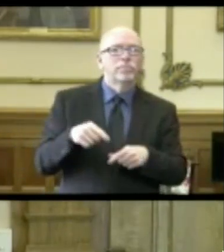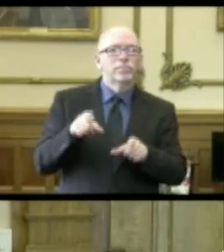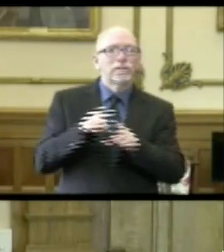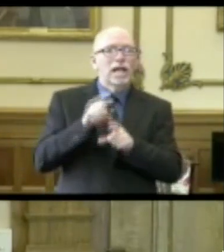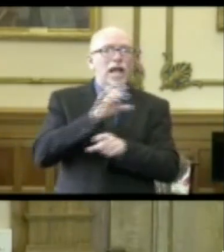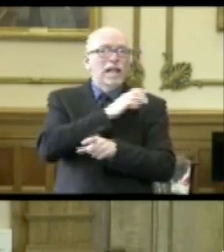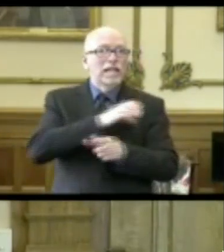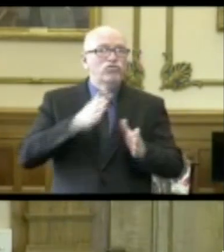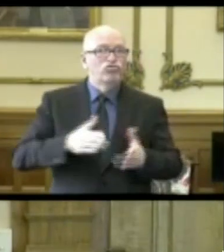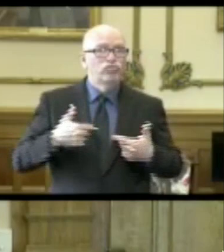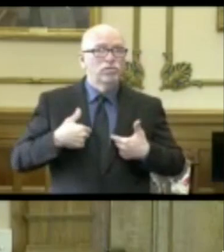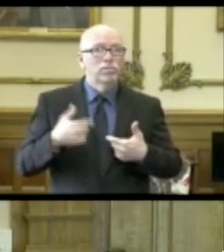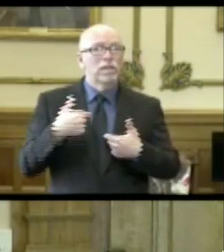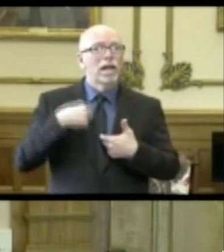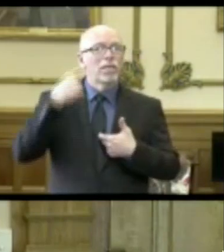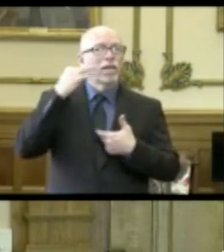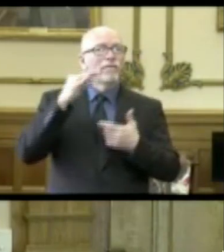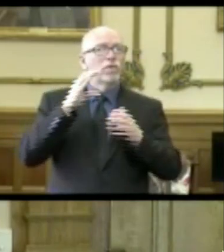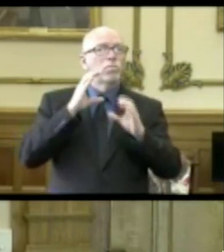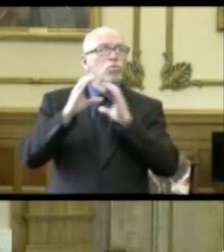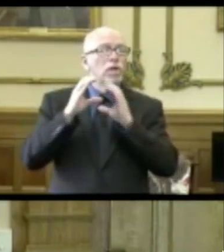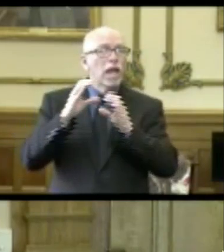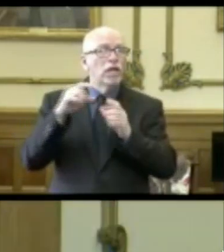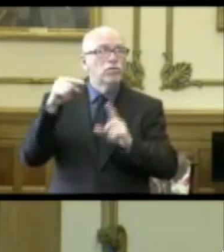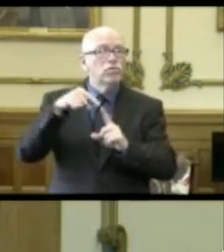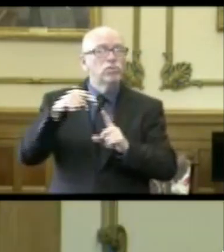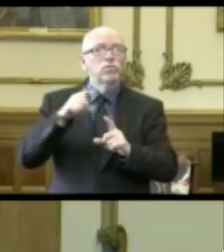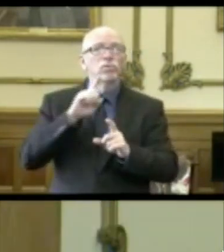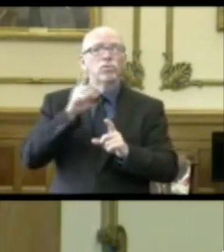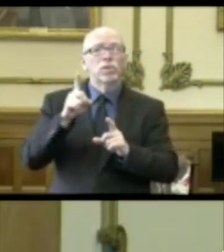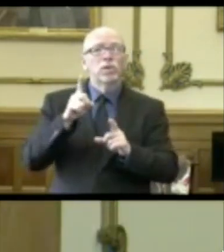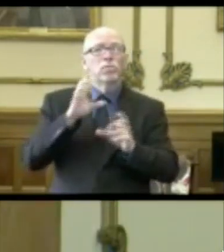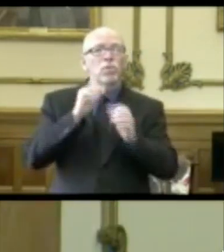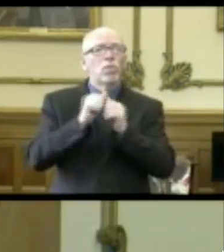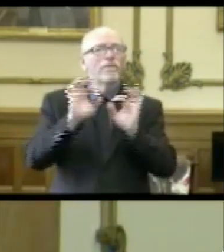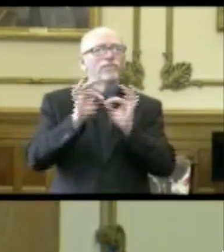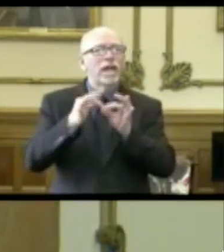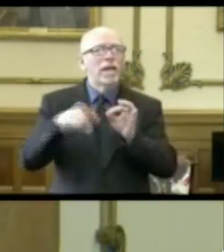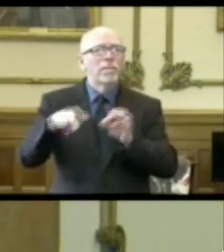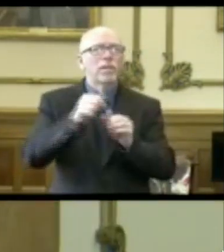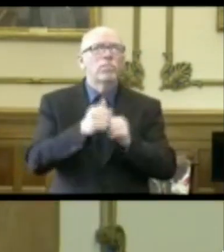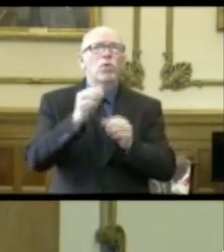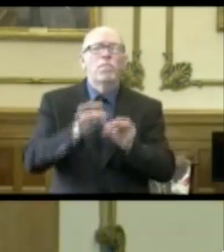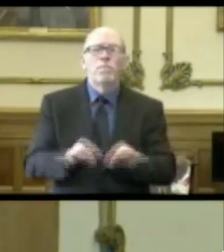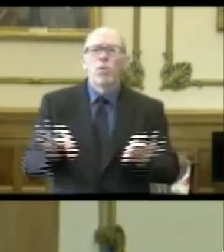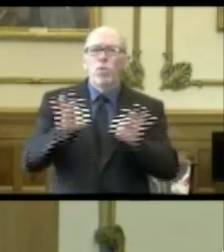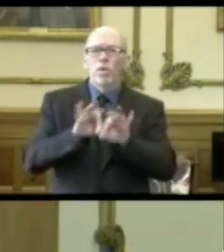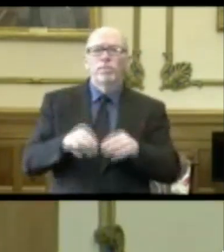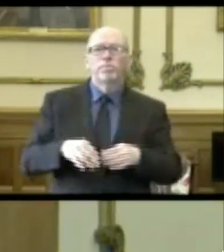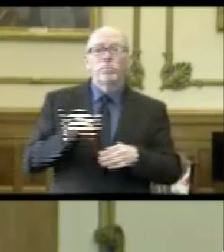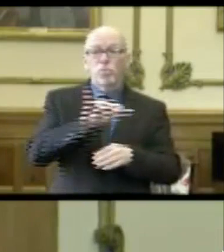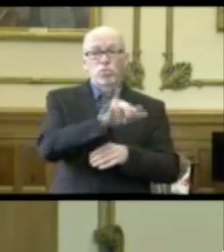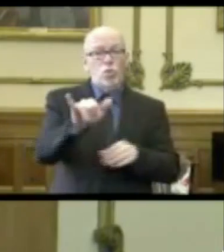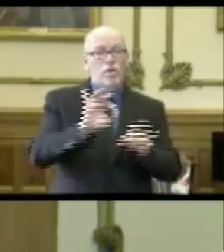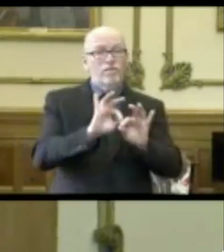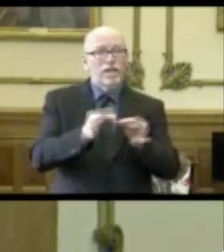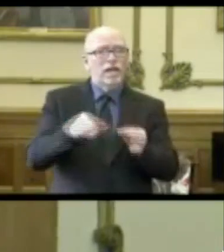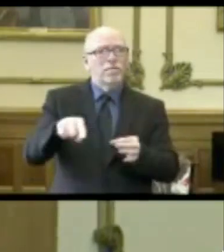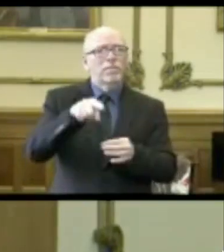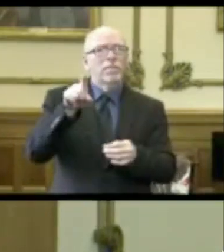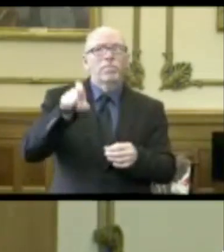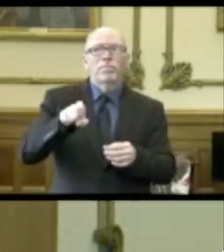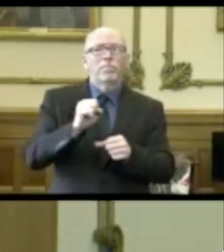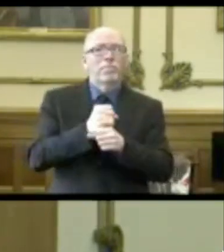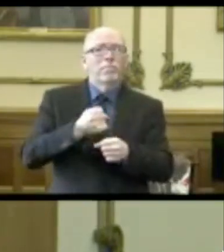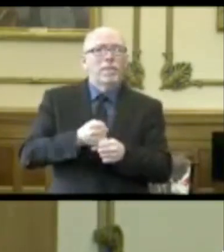a clinician, when I think about the communication piece, it's really with families that I think it's the most important because those families may need to make